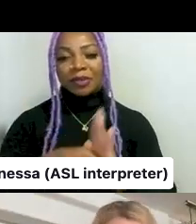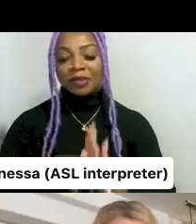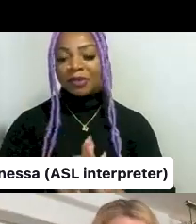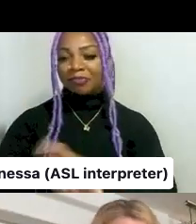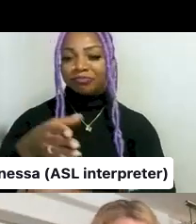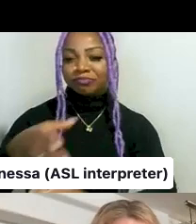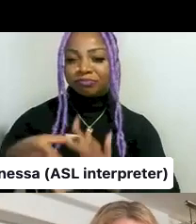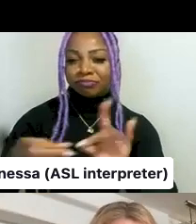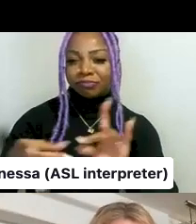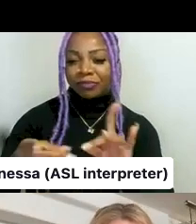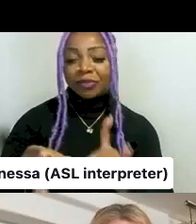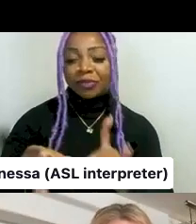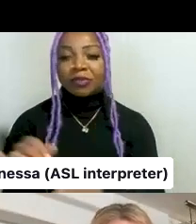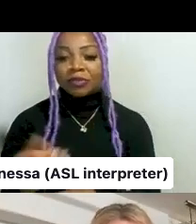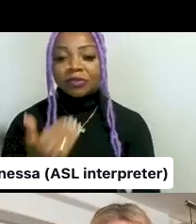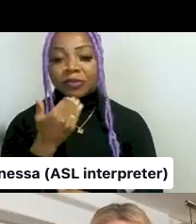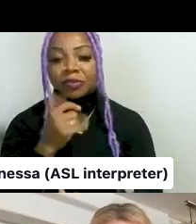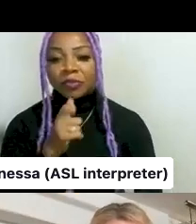Much appreciated.